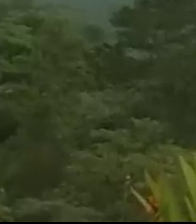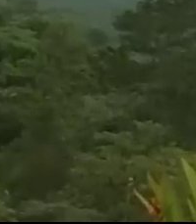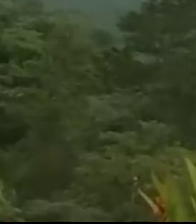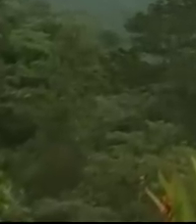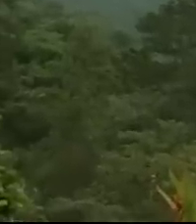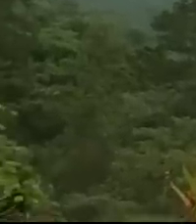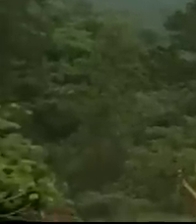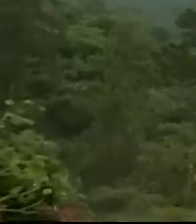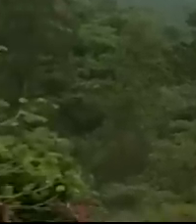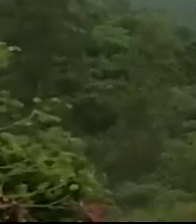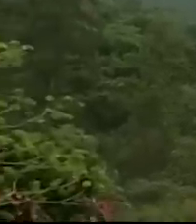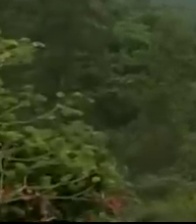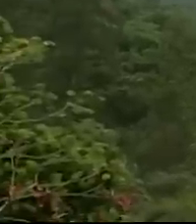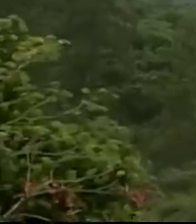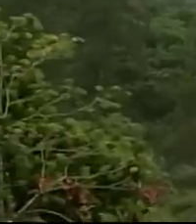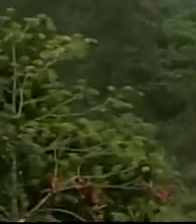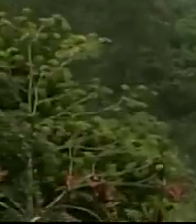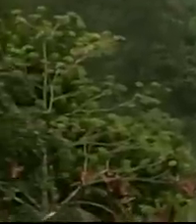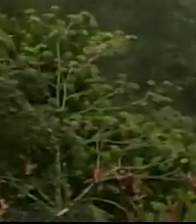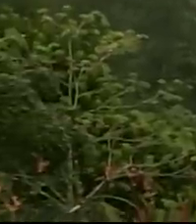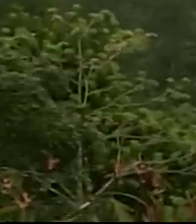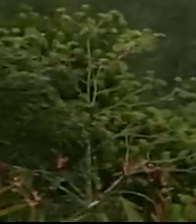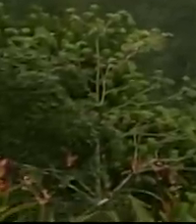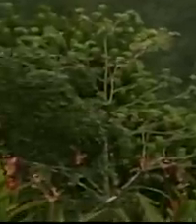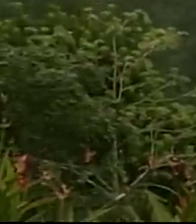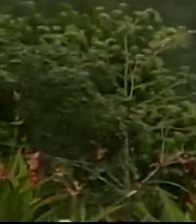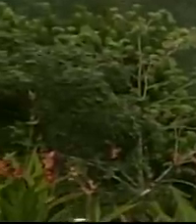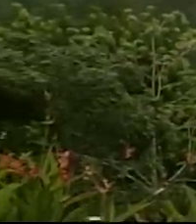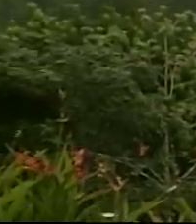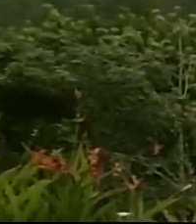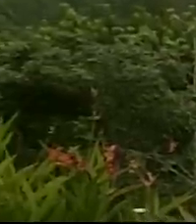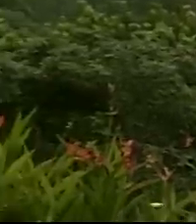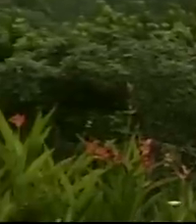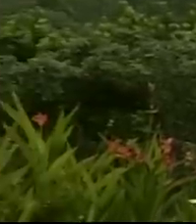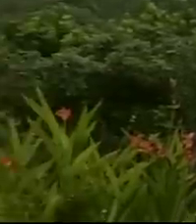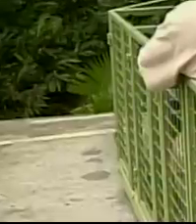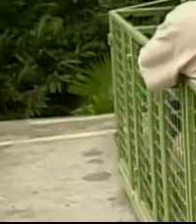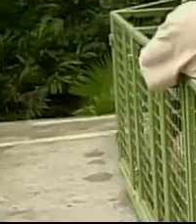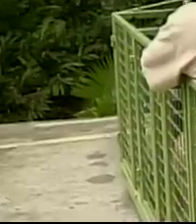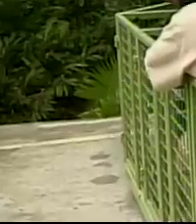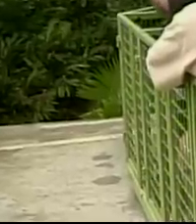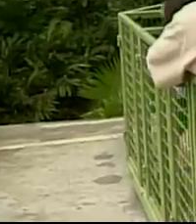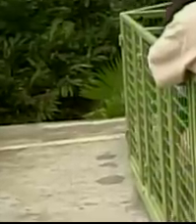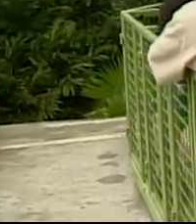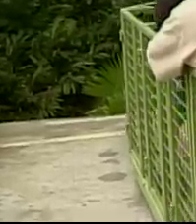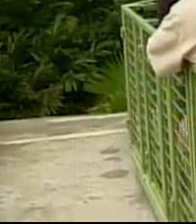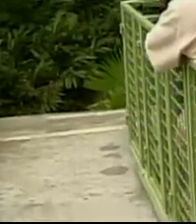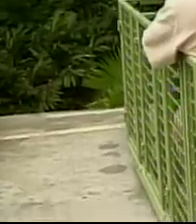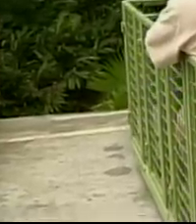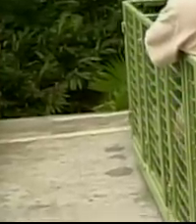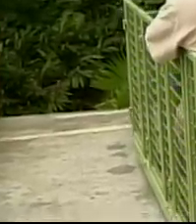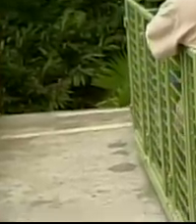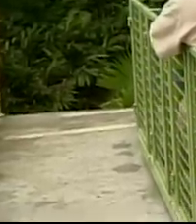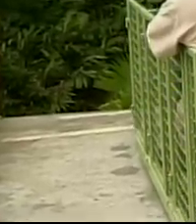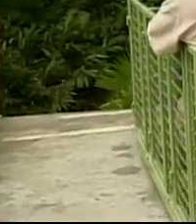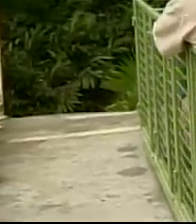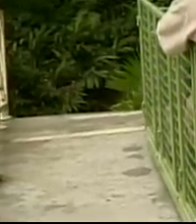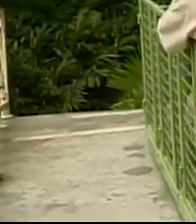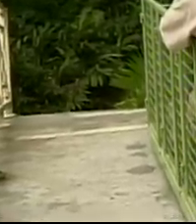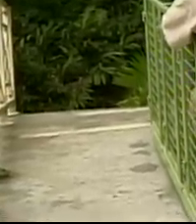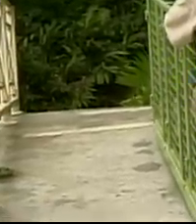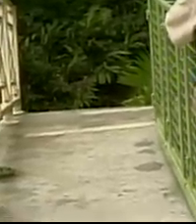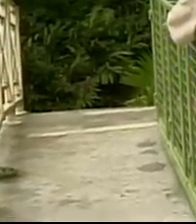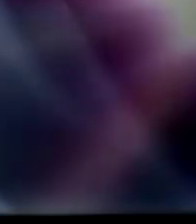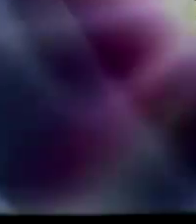while taking in the view. We're talking about Panama Direct. Stay close. The Bahamas Tonight Weekend Edition starts right